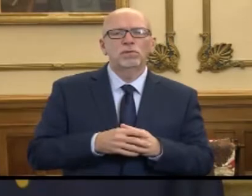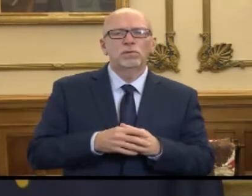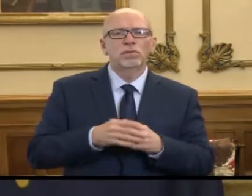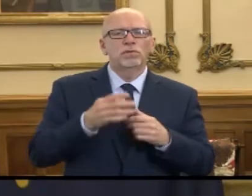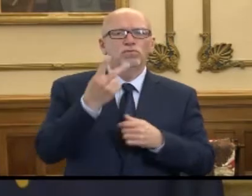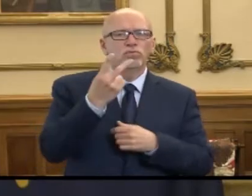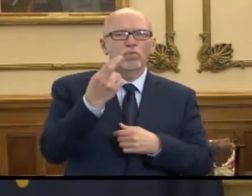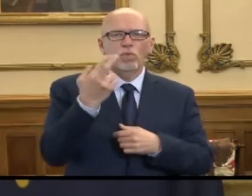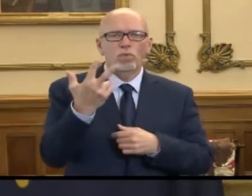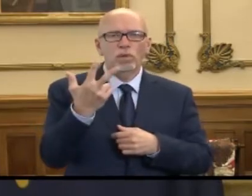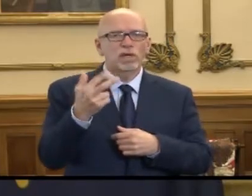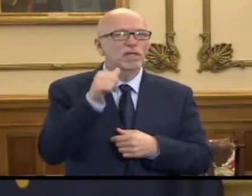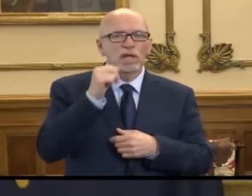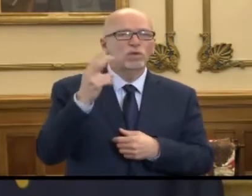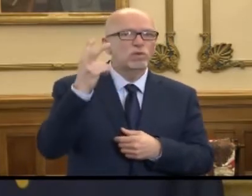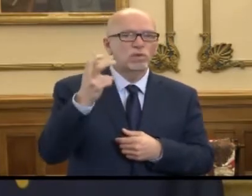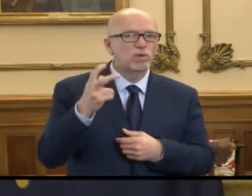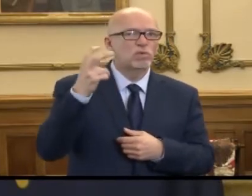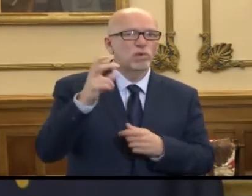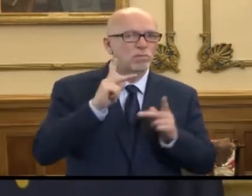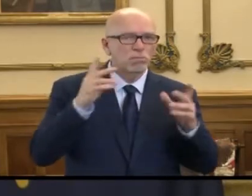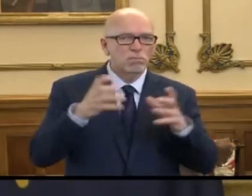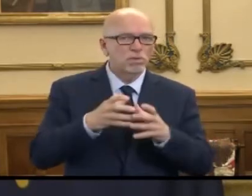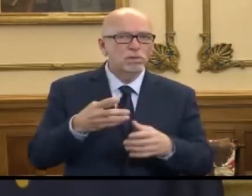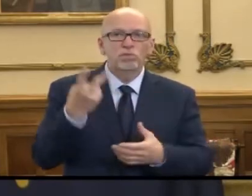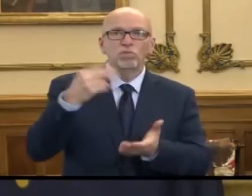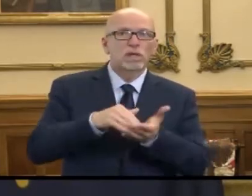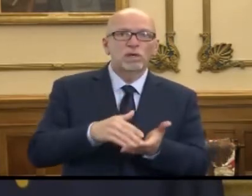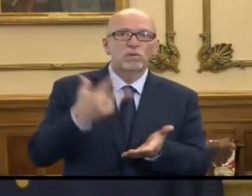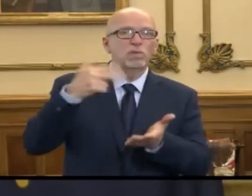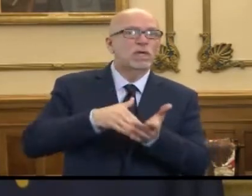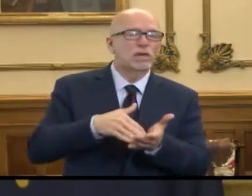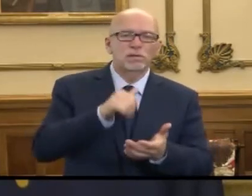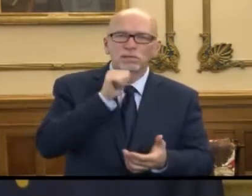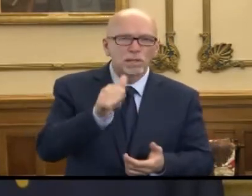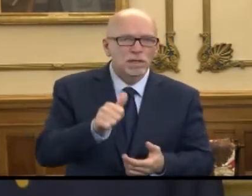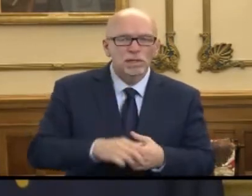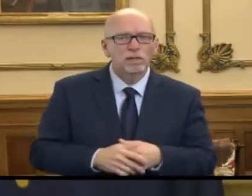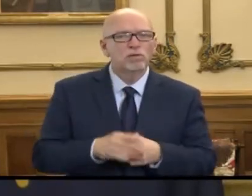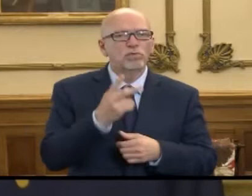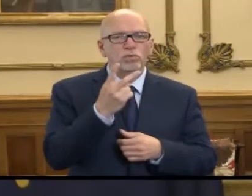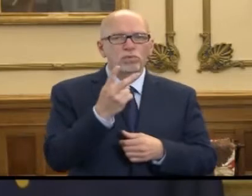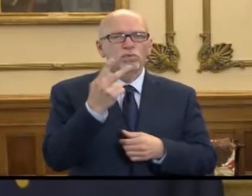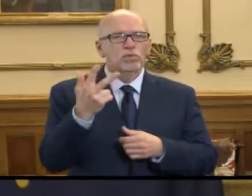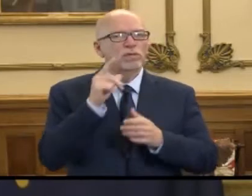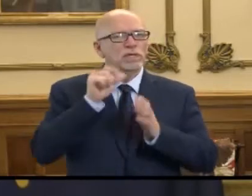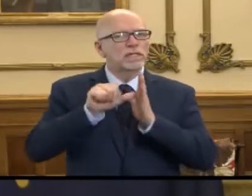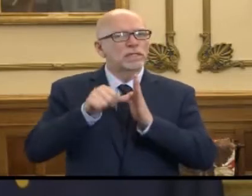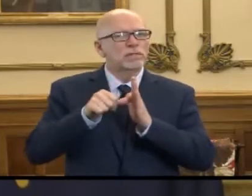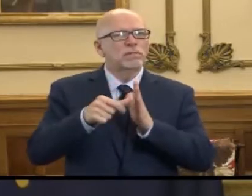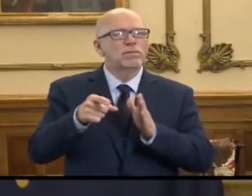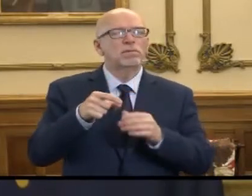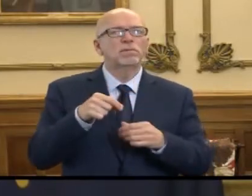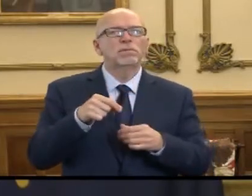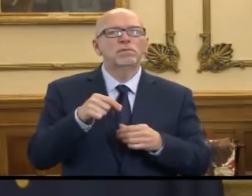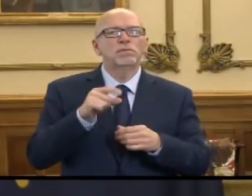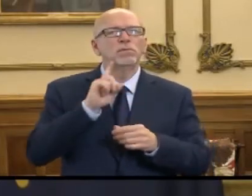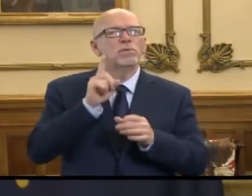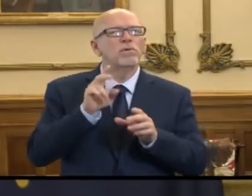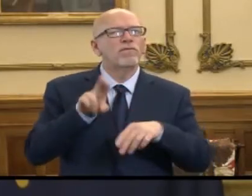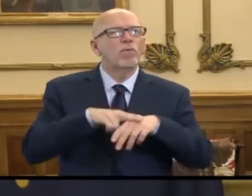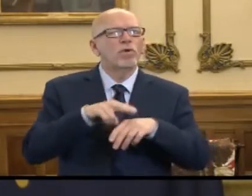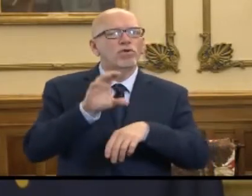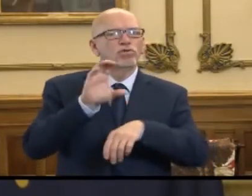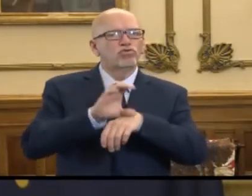it's two or three, not 200 or 300 or 2,000 or 3,000. It's emphasizing, of course, that it is the